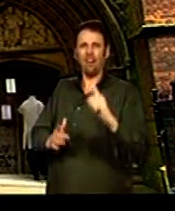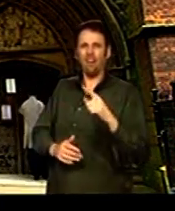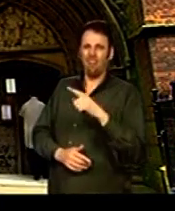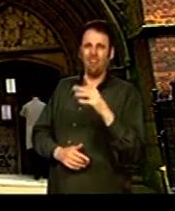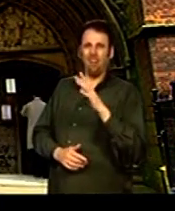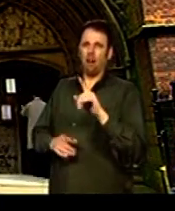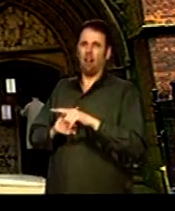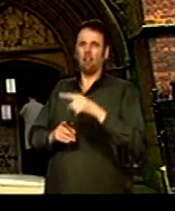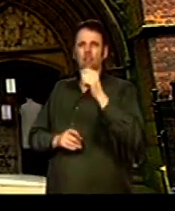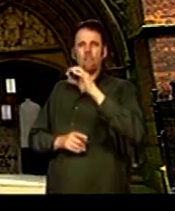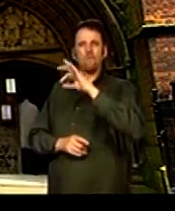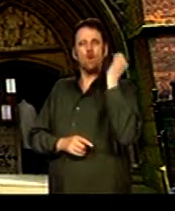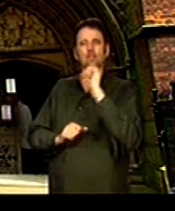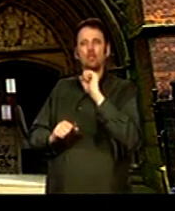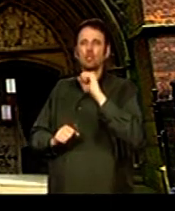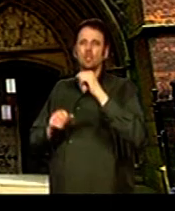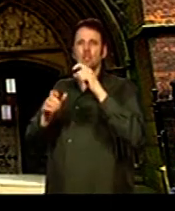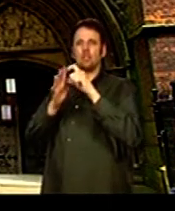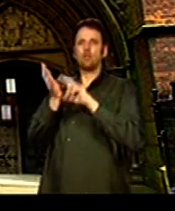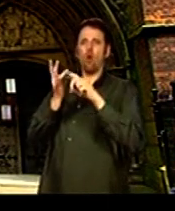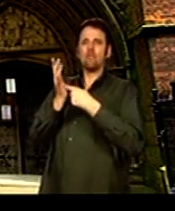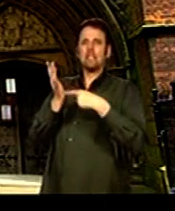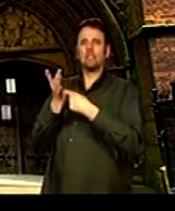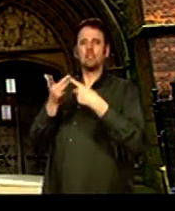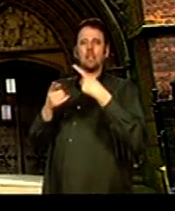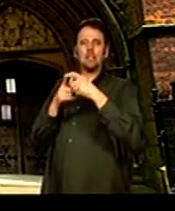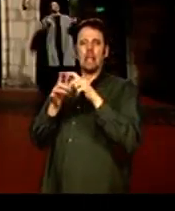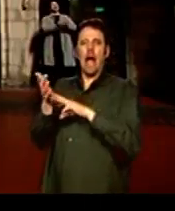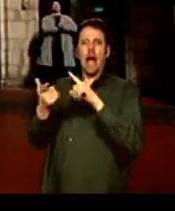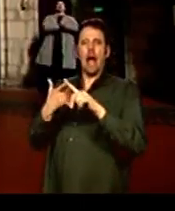It's like a Victorian Notre Dame recreated in Kilburn Park.